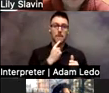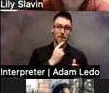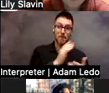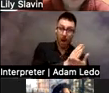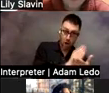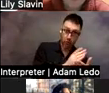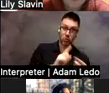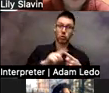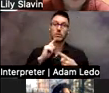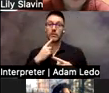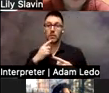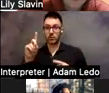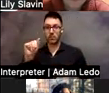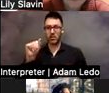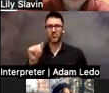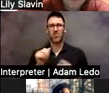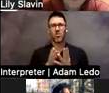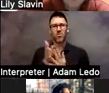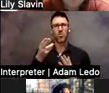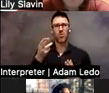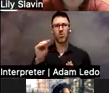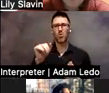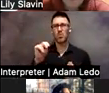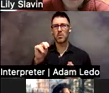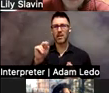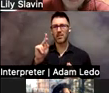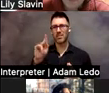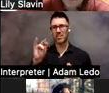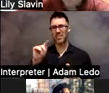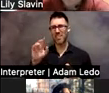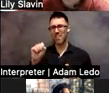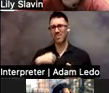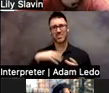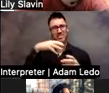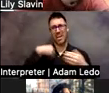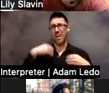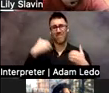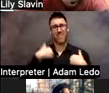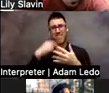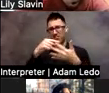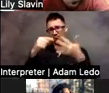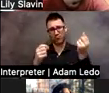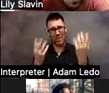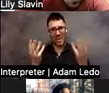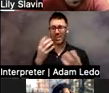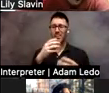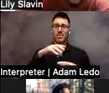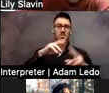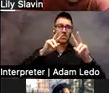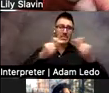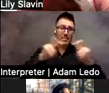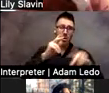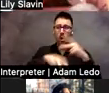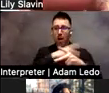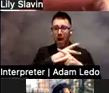It's through human kinetics, and it has everything in it from what types of assessments to use, even for kids with severe